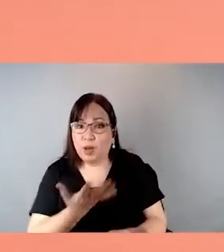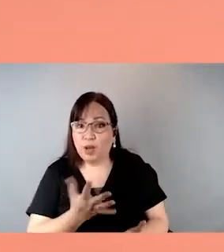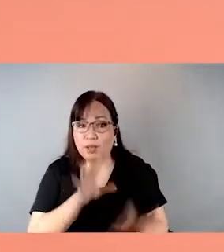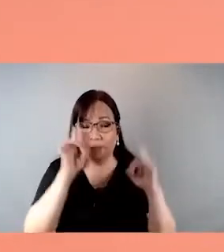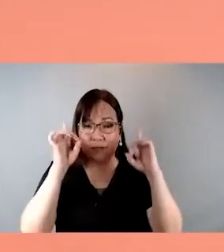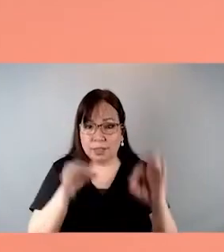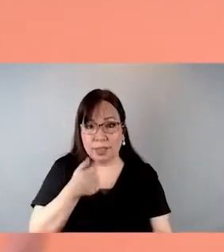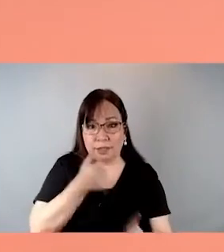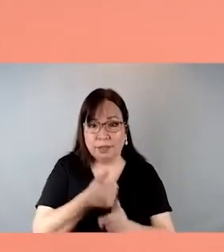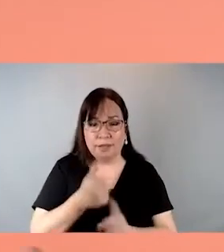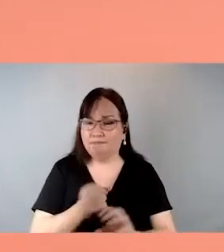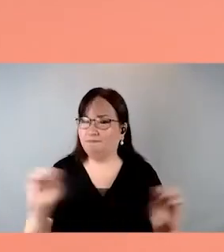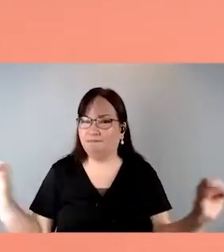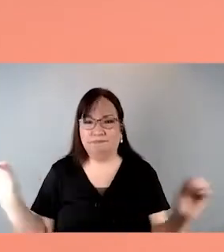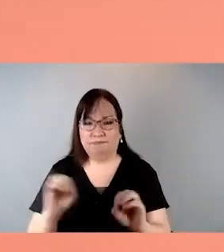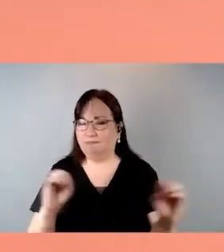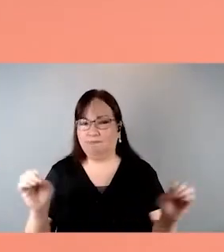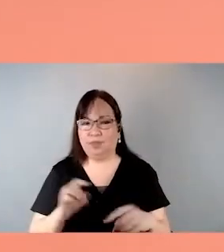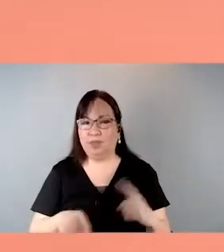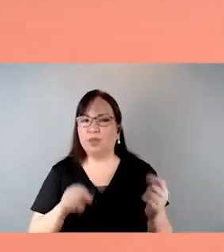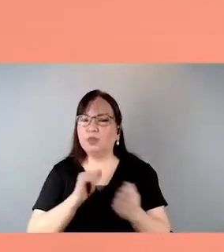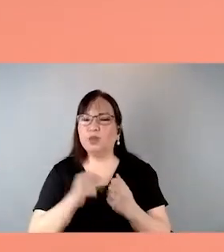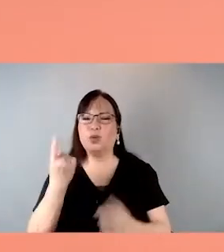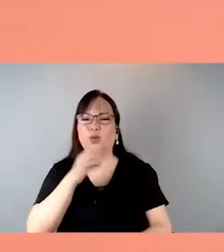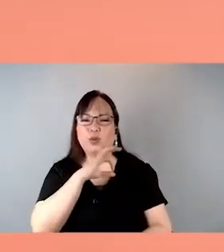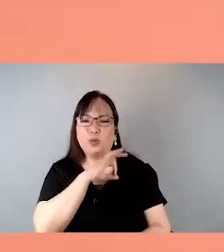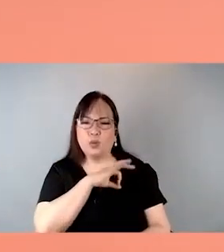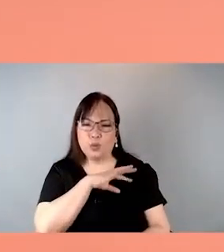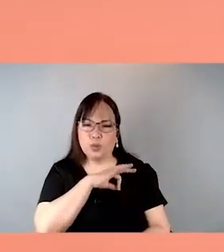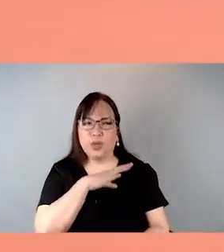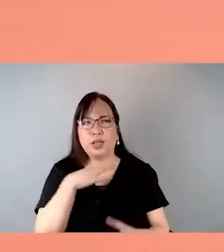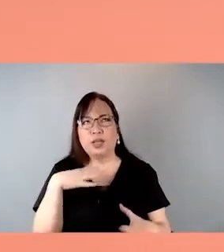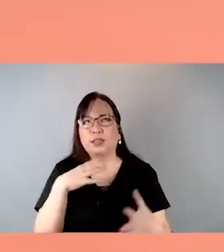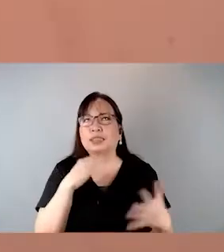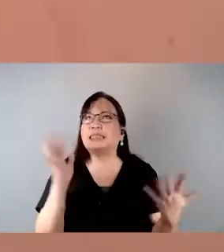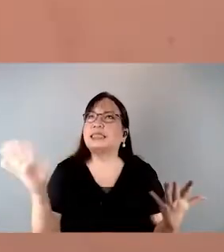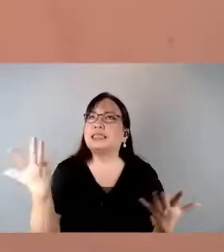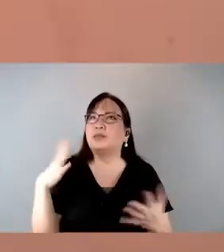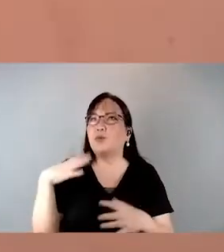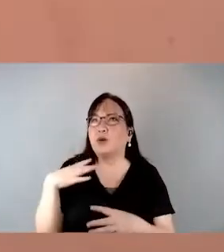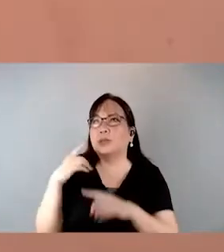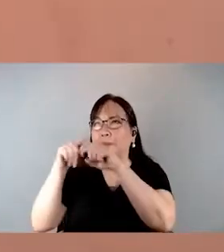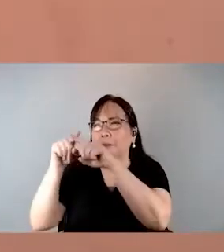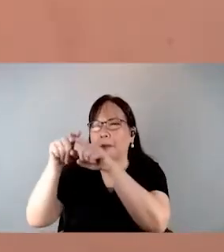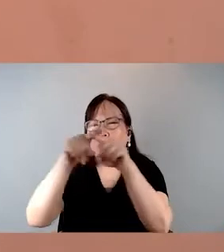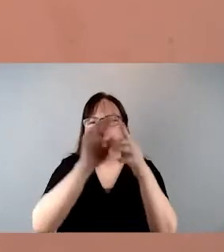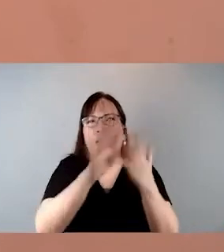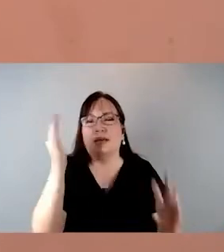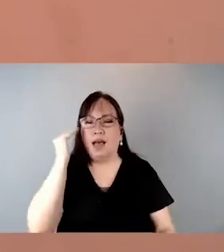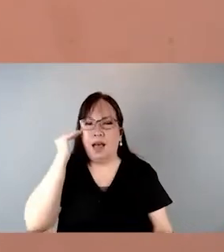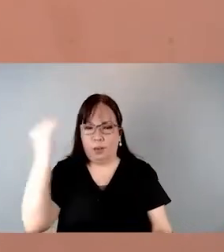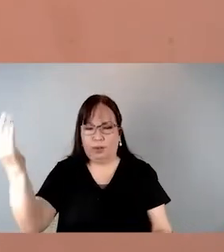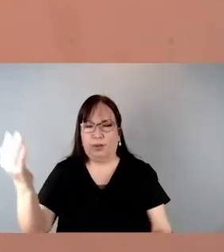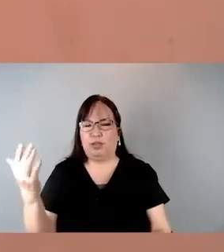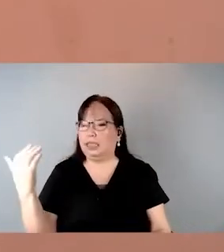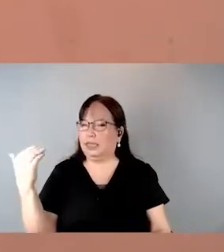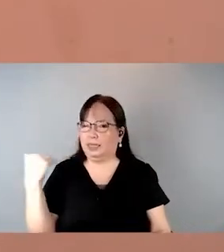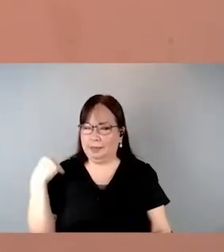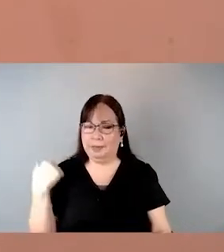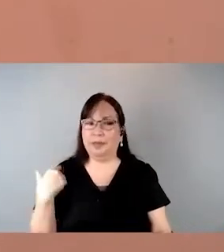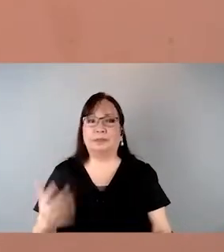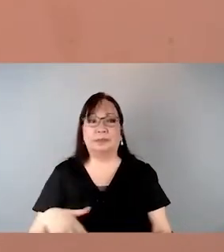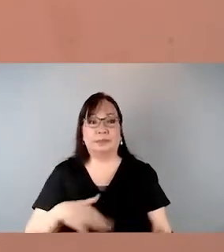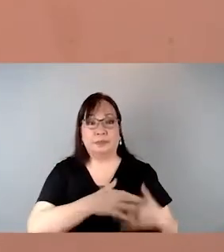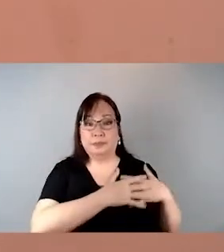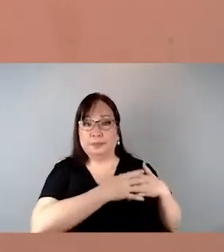their own, as mere beneficiaries or adults in waiting. Then, fast forward to the